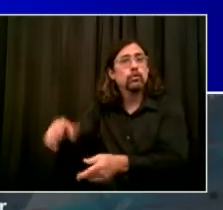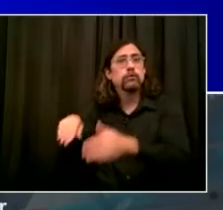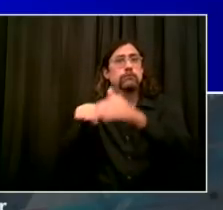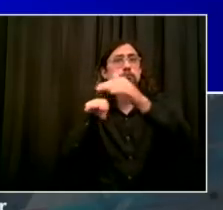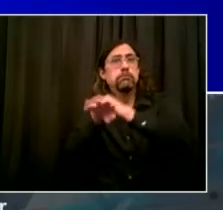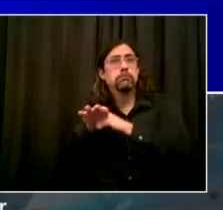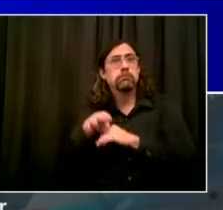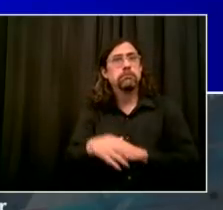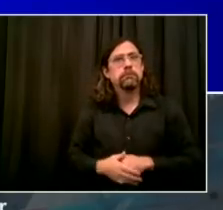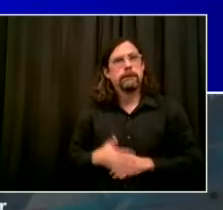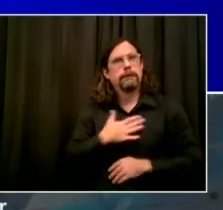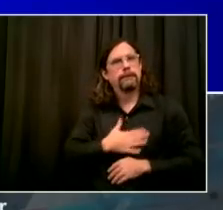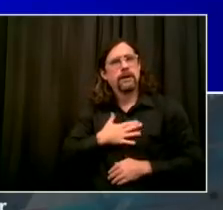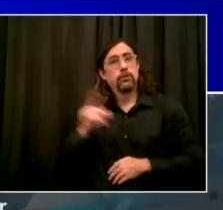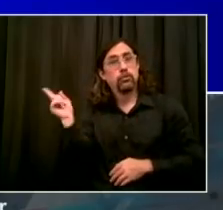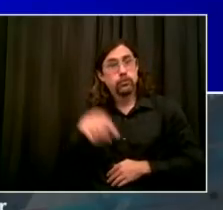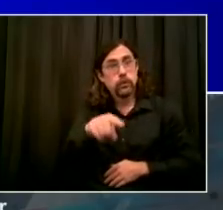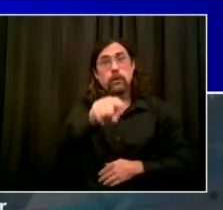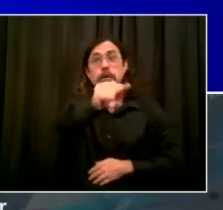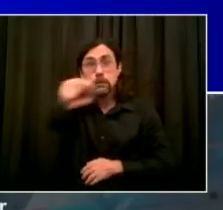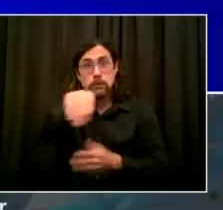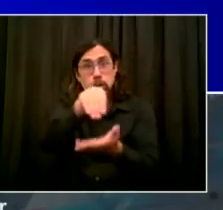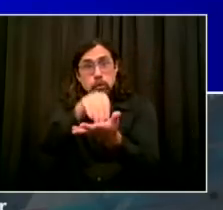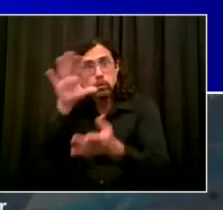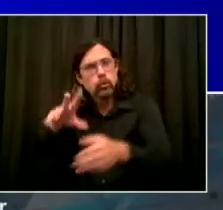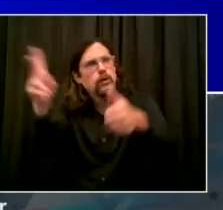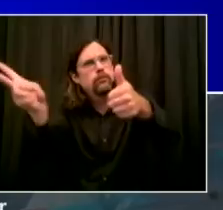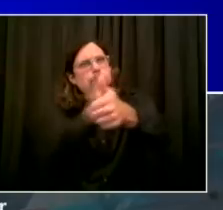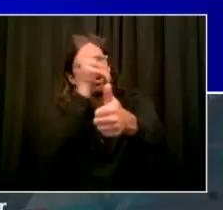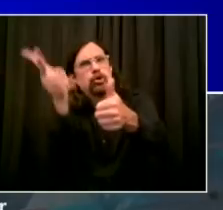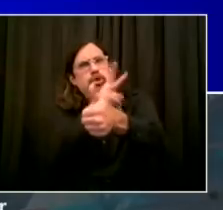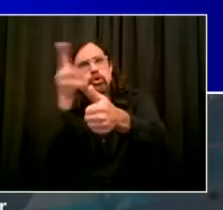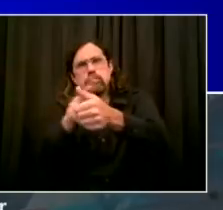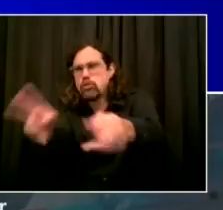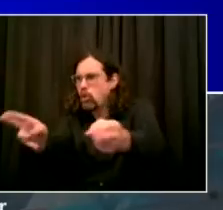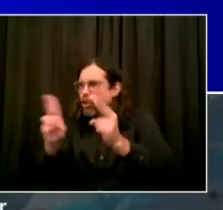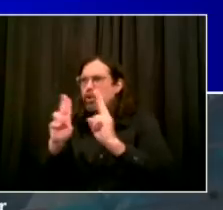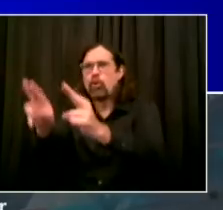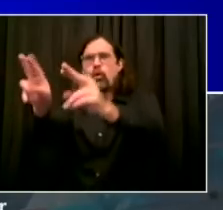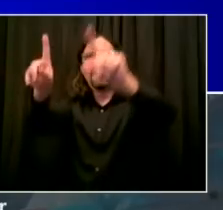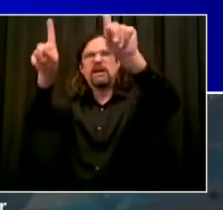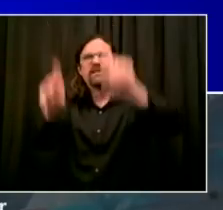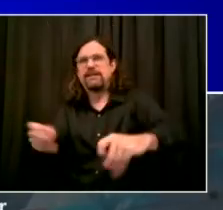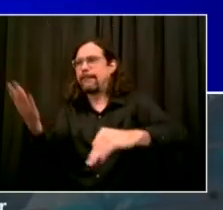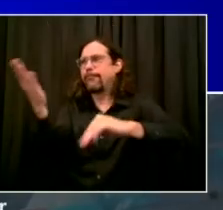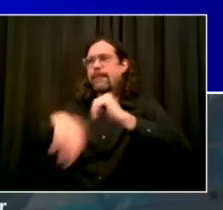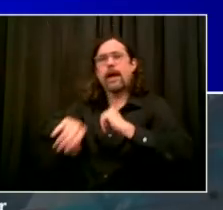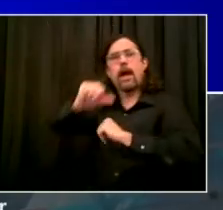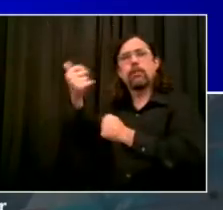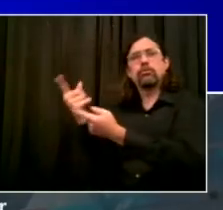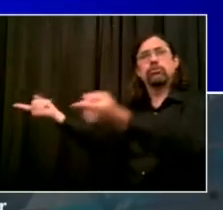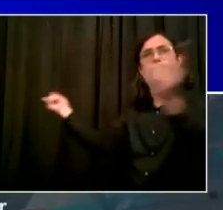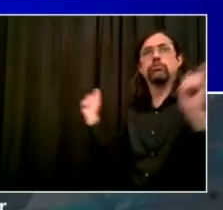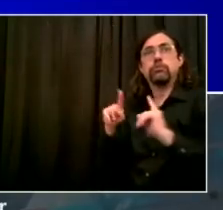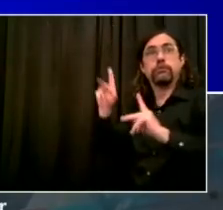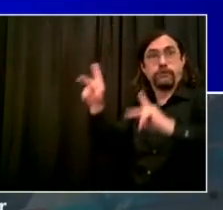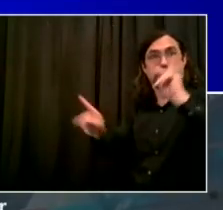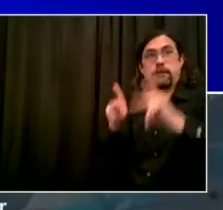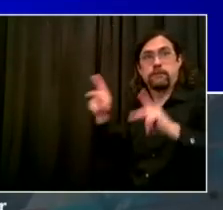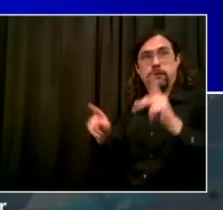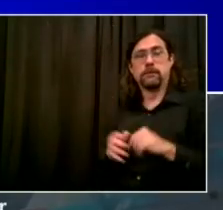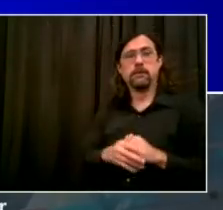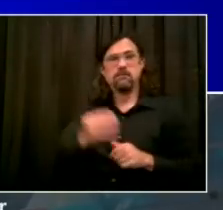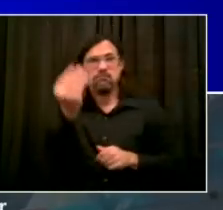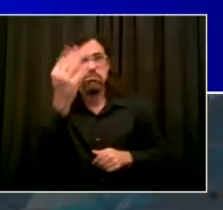Results come back within 48 hours. And anyone who needs more information can go online, nyc.gov slash COVID